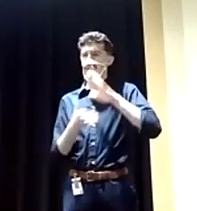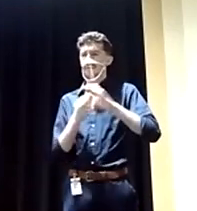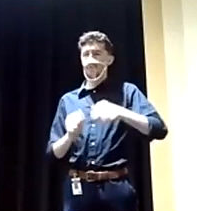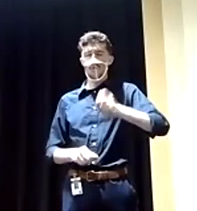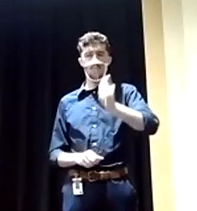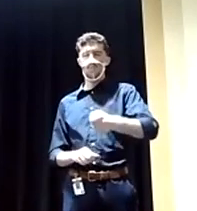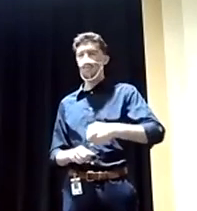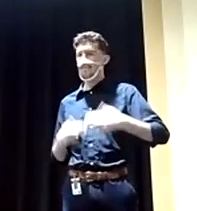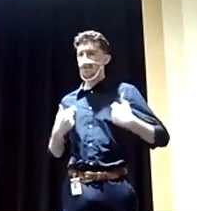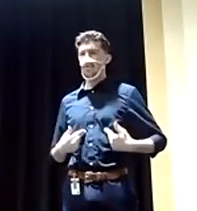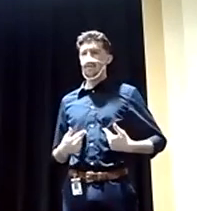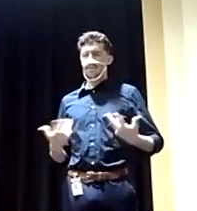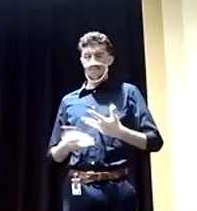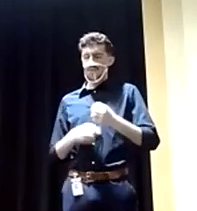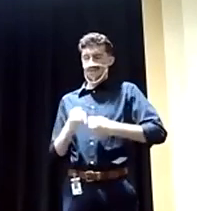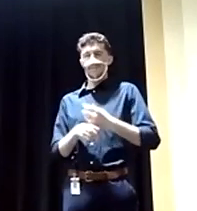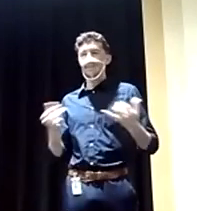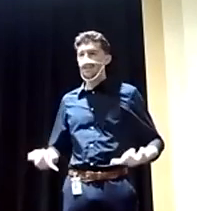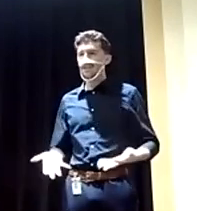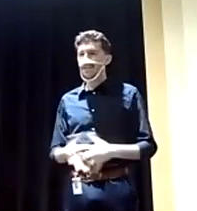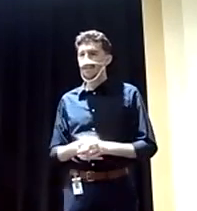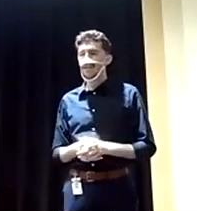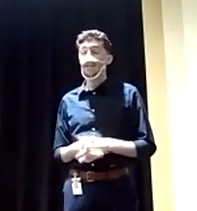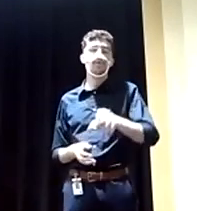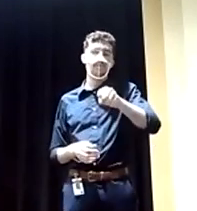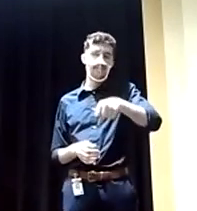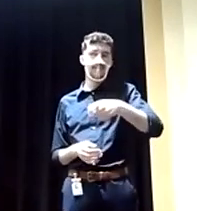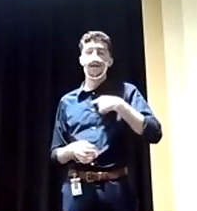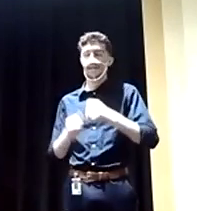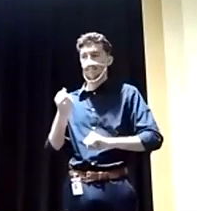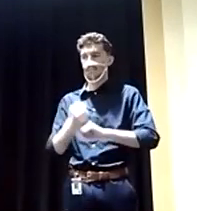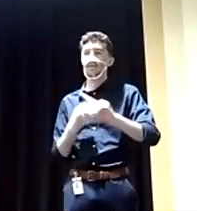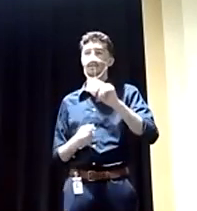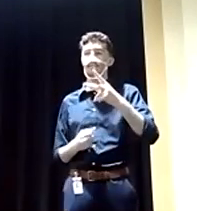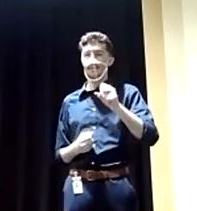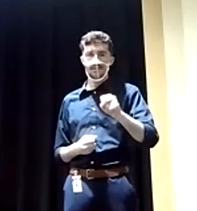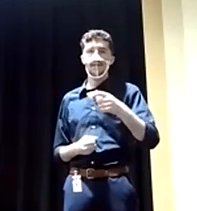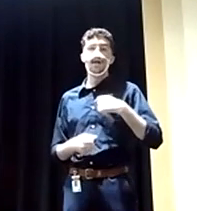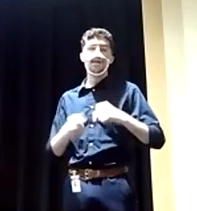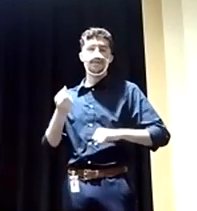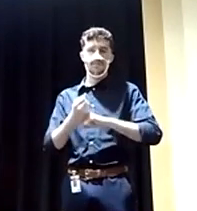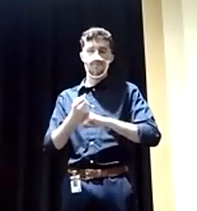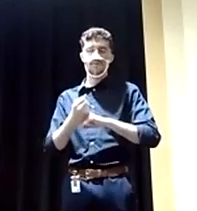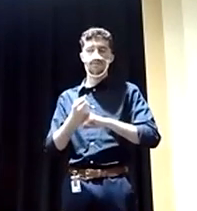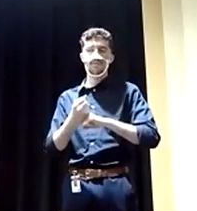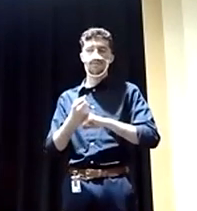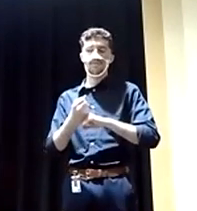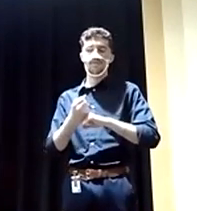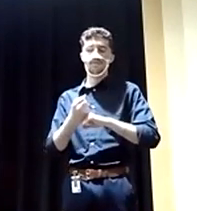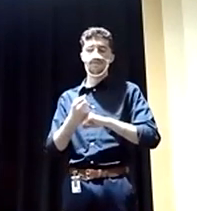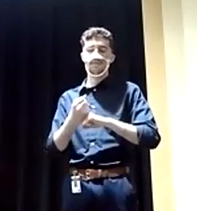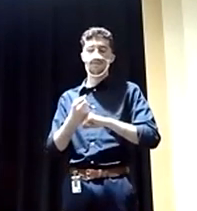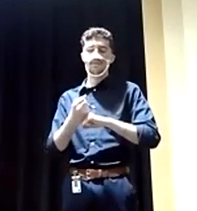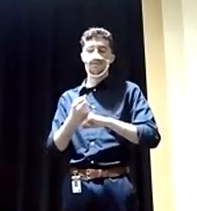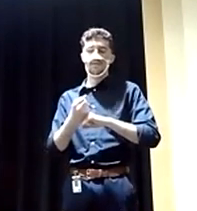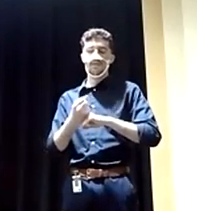Where are we? So, yes, I support TPS and I support proper